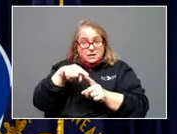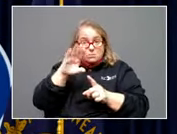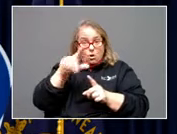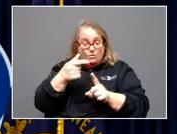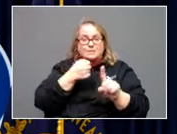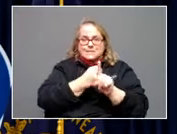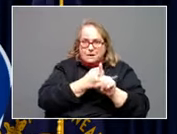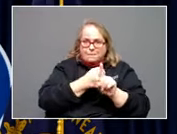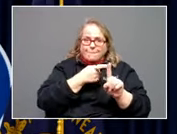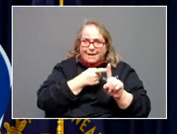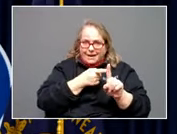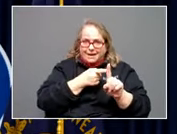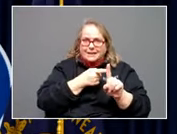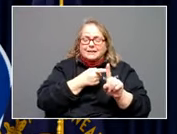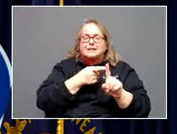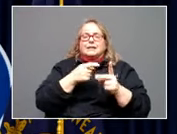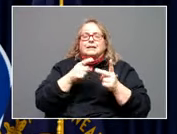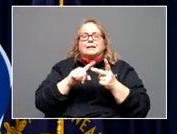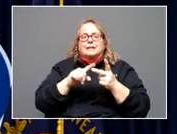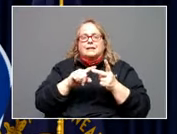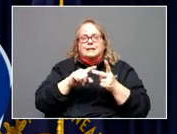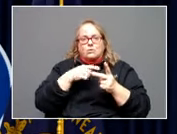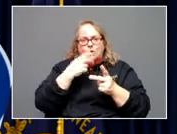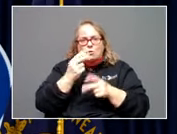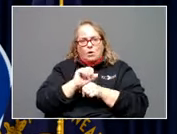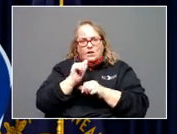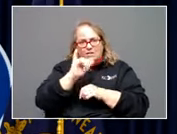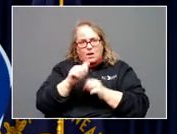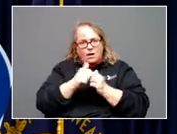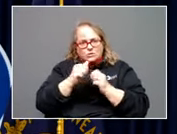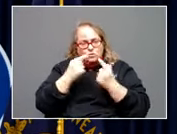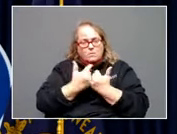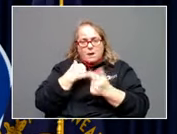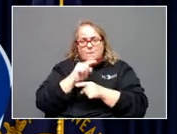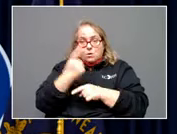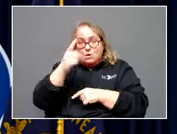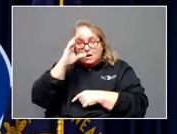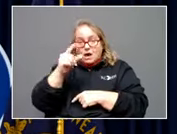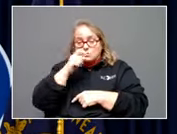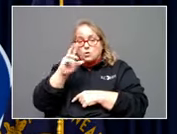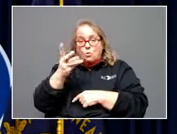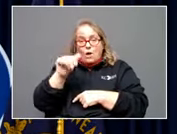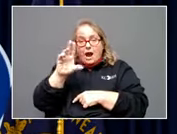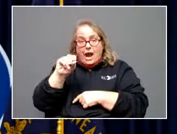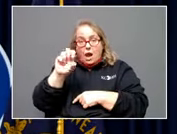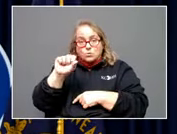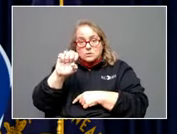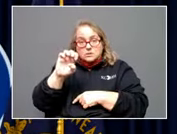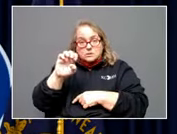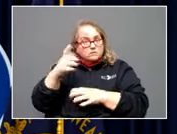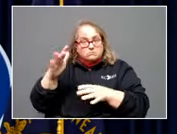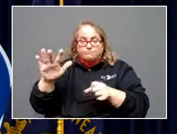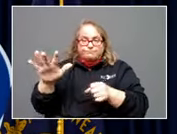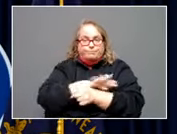a period of time. We're working with that as a group. Met a gentleman whose warehouse was leveled in, I think it's called the